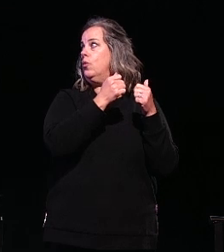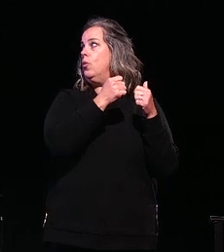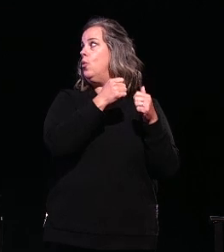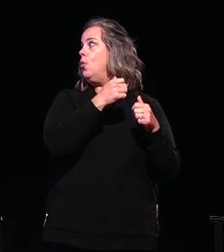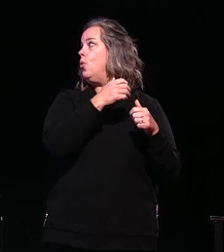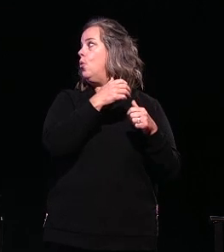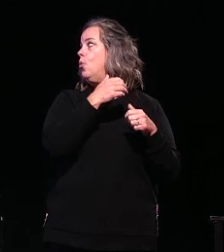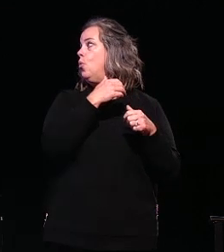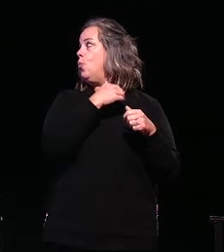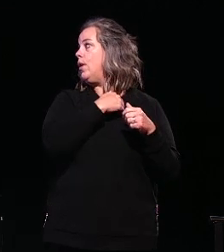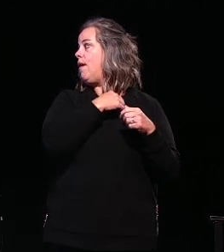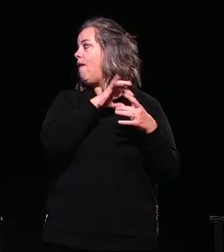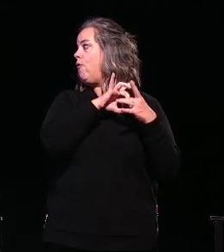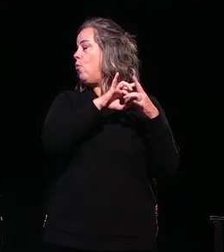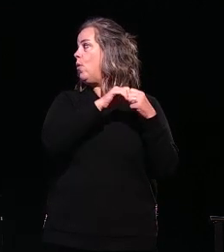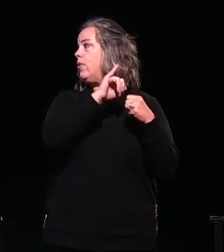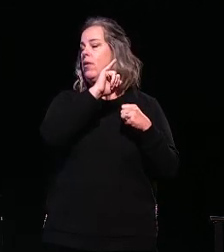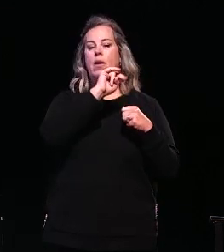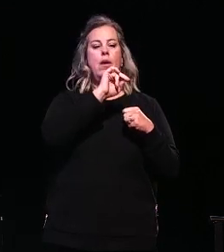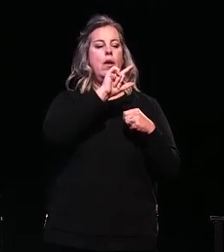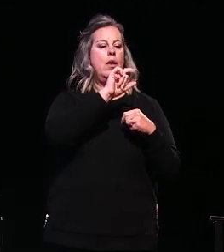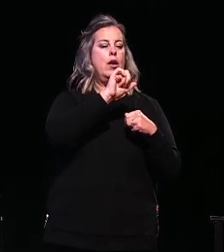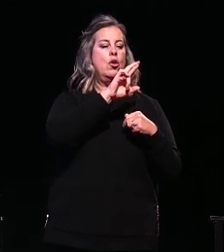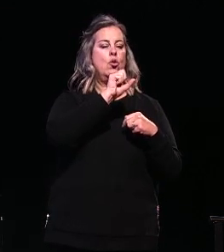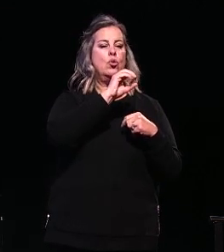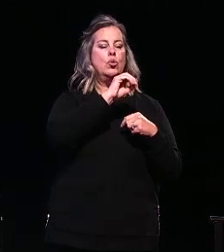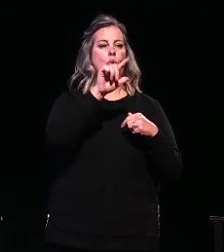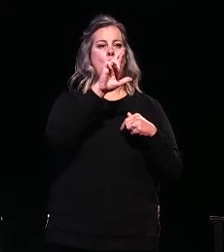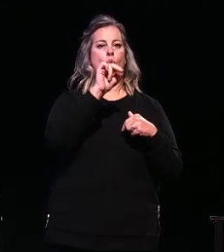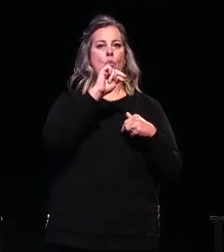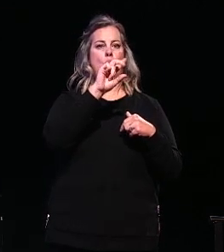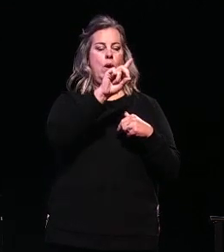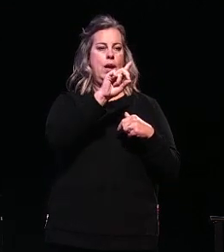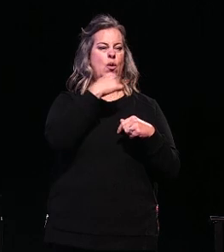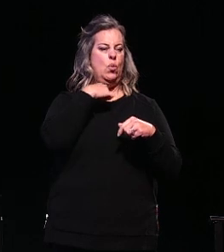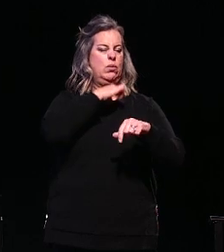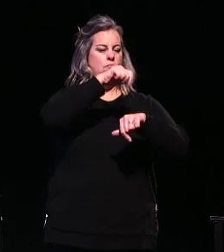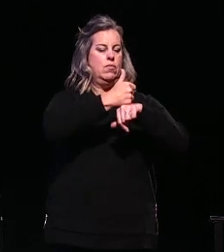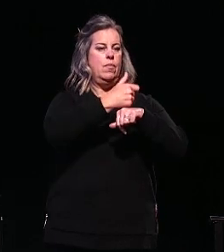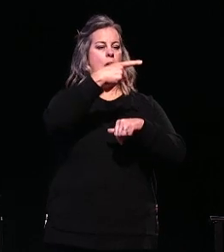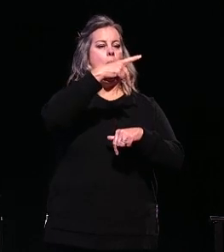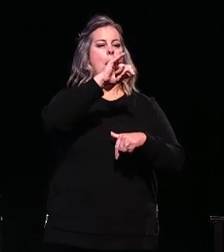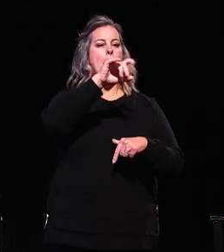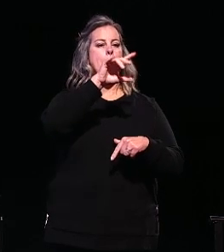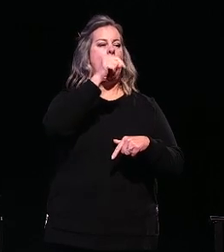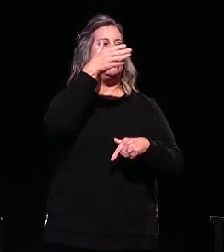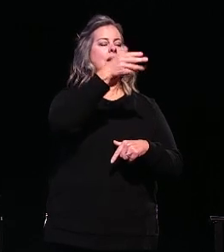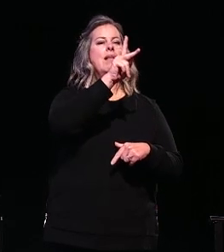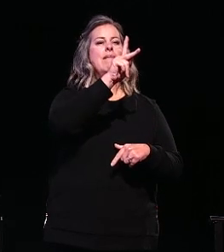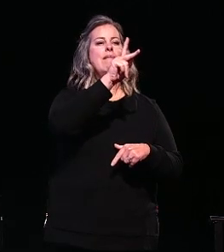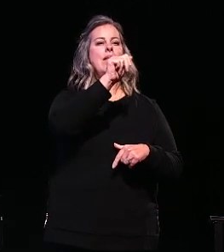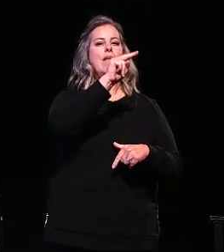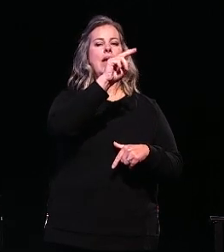using their cold plasma technology as a disinfectant with the vortex system on a pilot farm in Kansas. We're also a dealer for Agrochem,